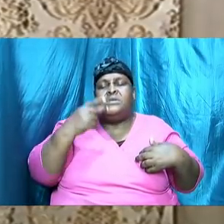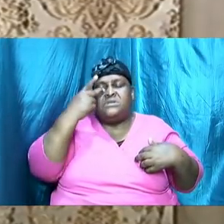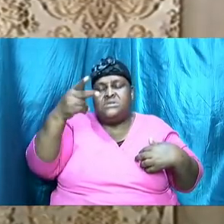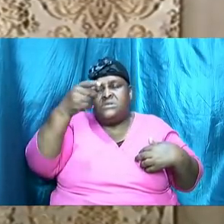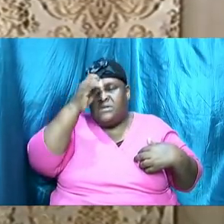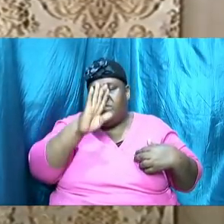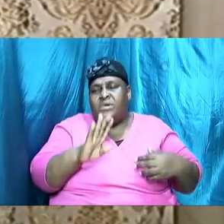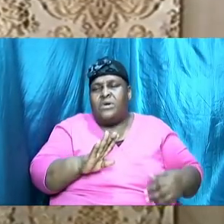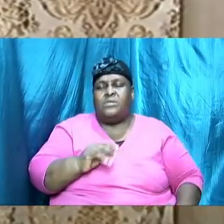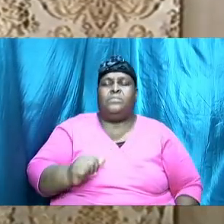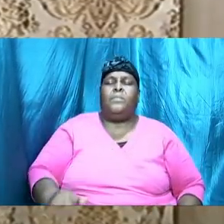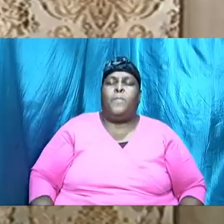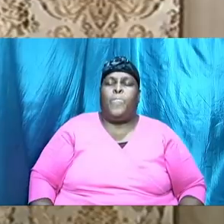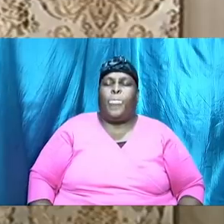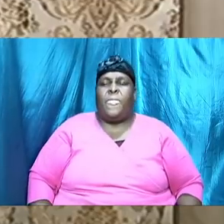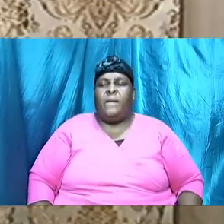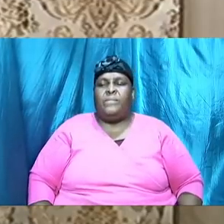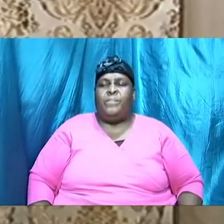he was